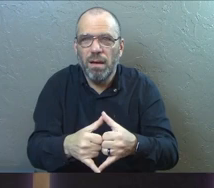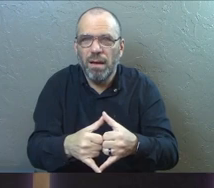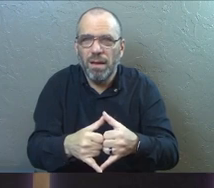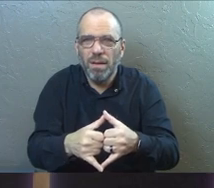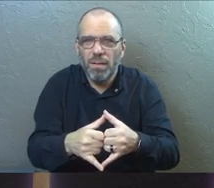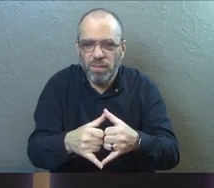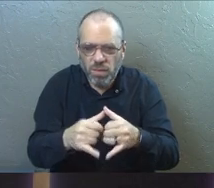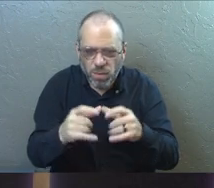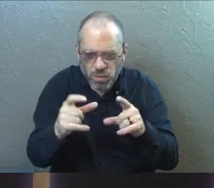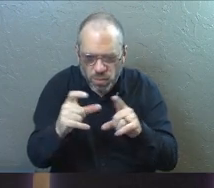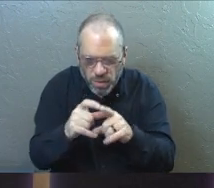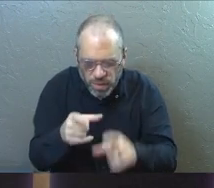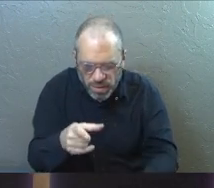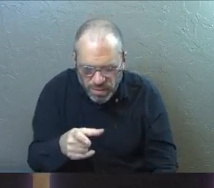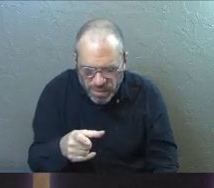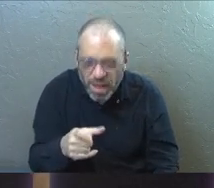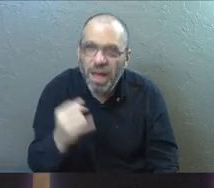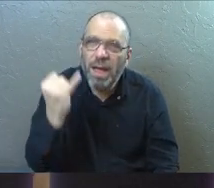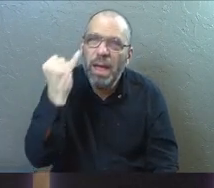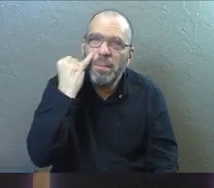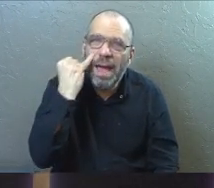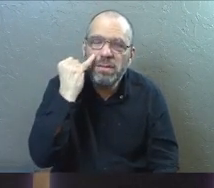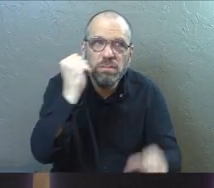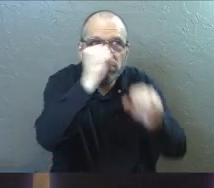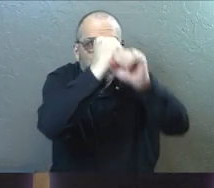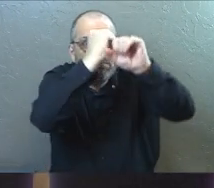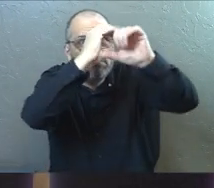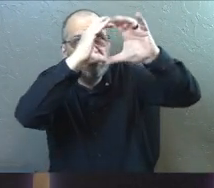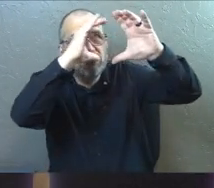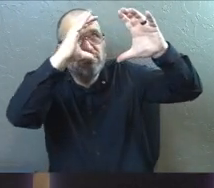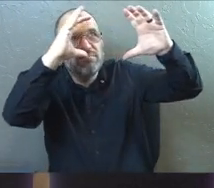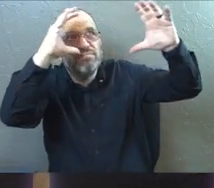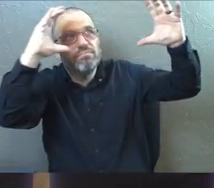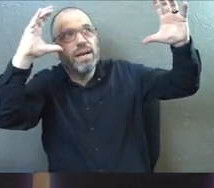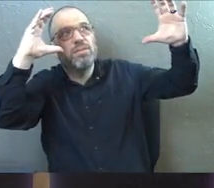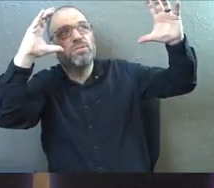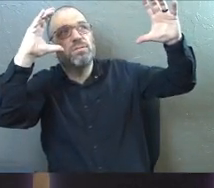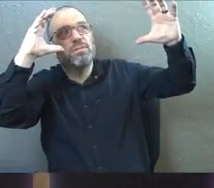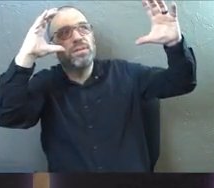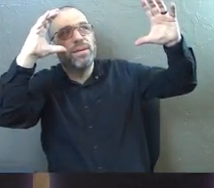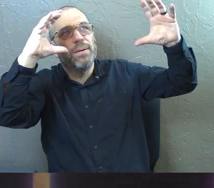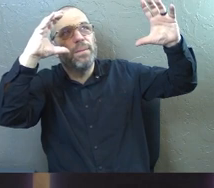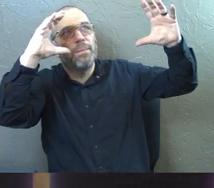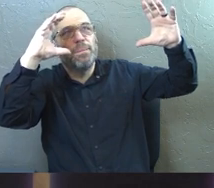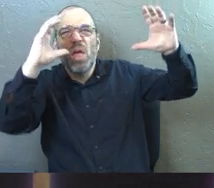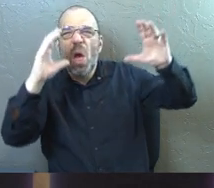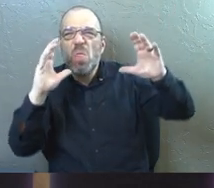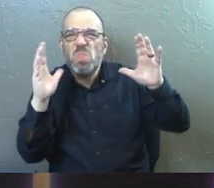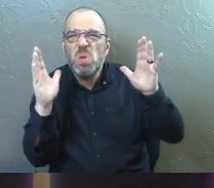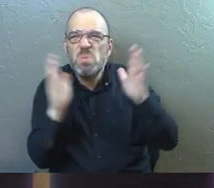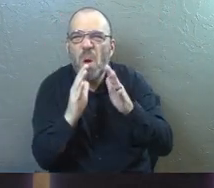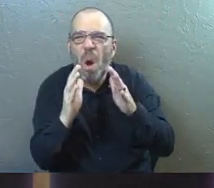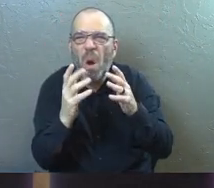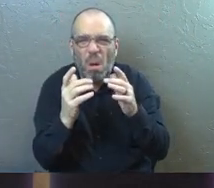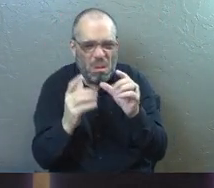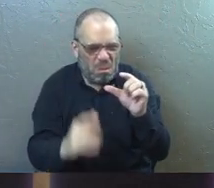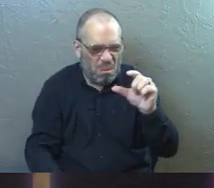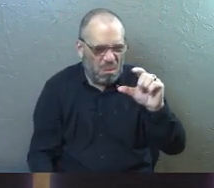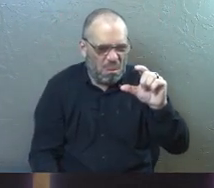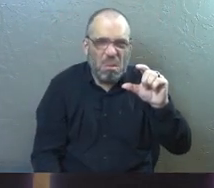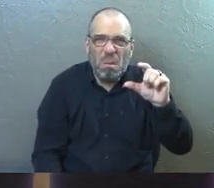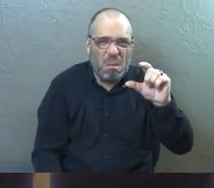put those words together because he imagines a picture and he's like the smallest thing imaginable